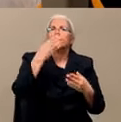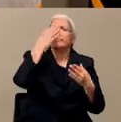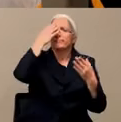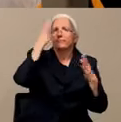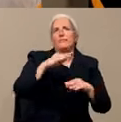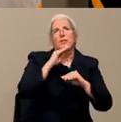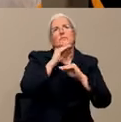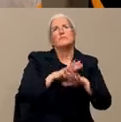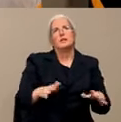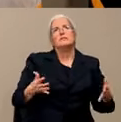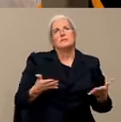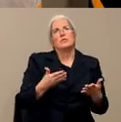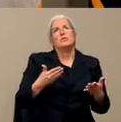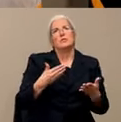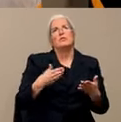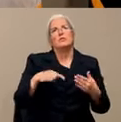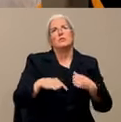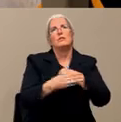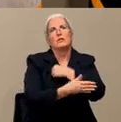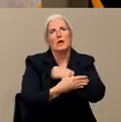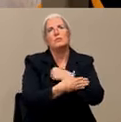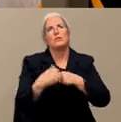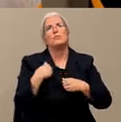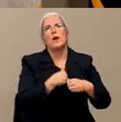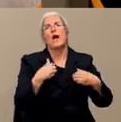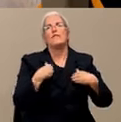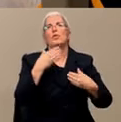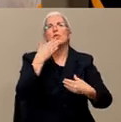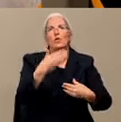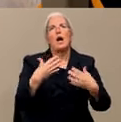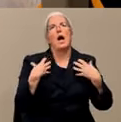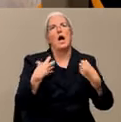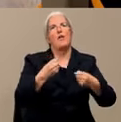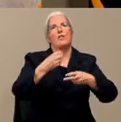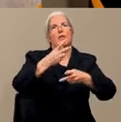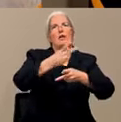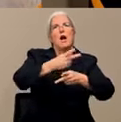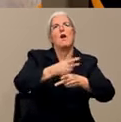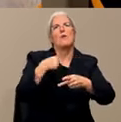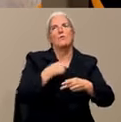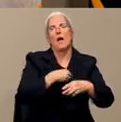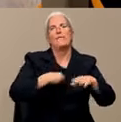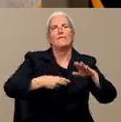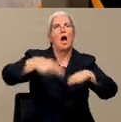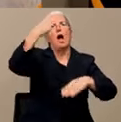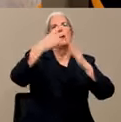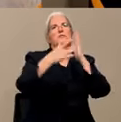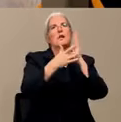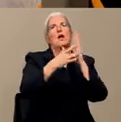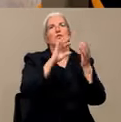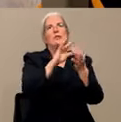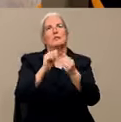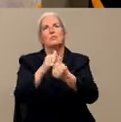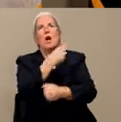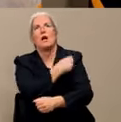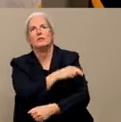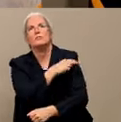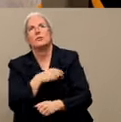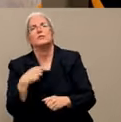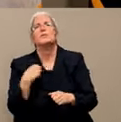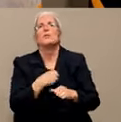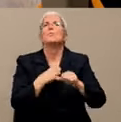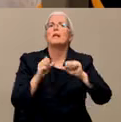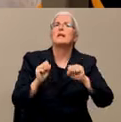really good health care here in terms of some very high-tech hospitals that we have, tertiary facilities, which can treat some of the sickest patients.